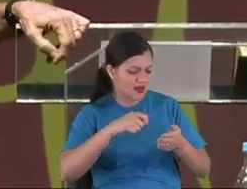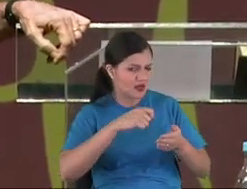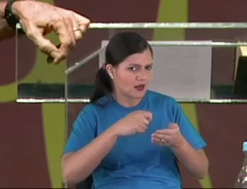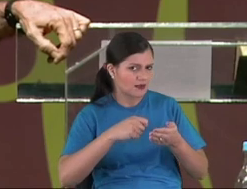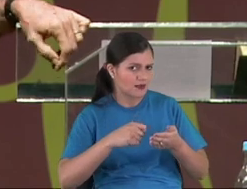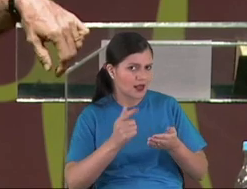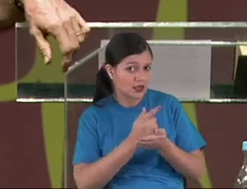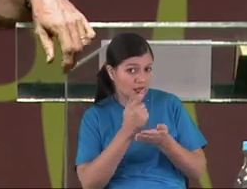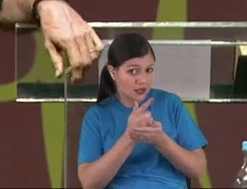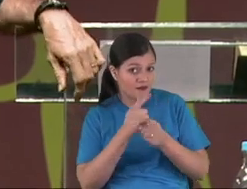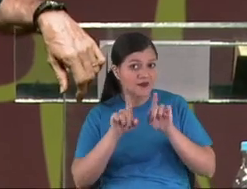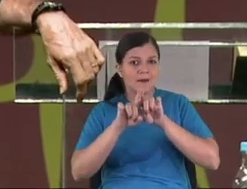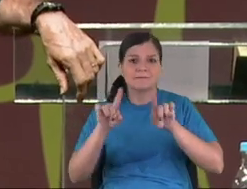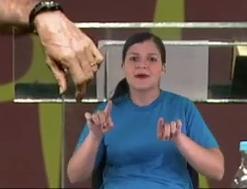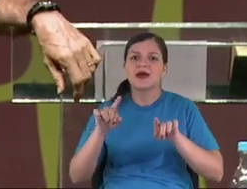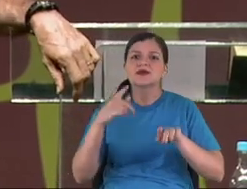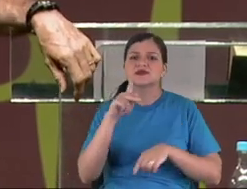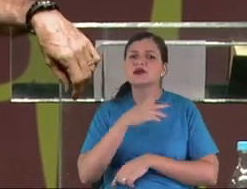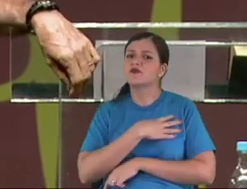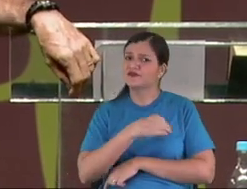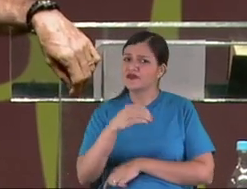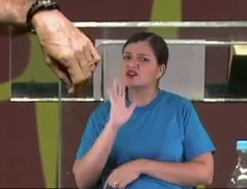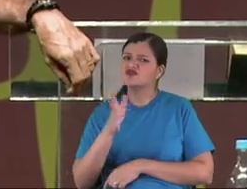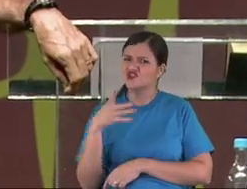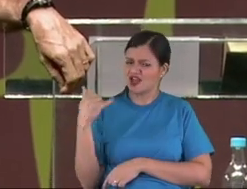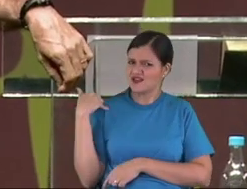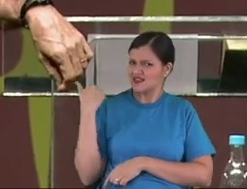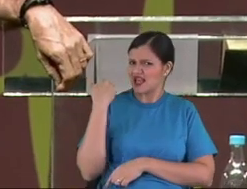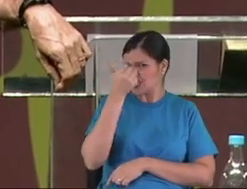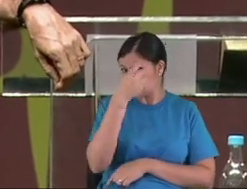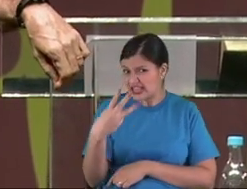pen, pencil? when he is 13,